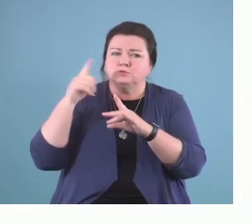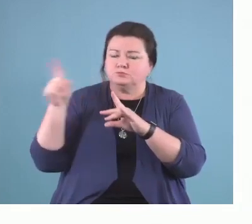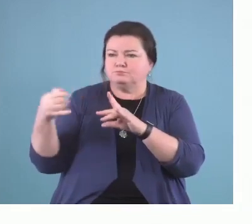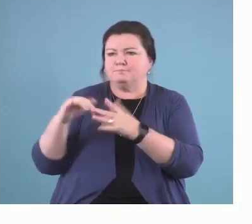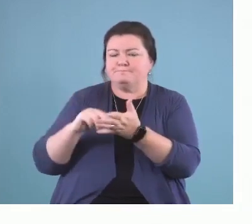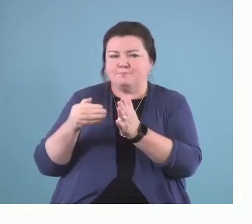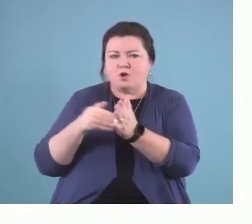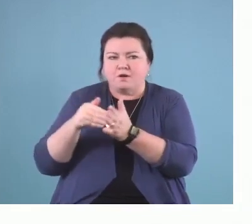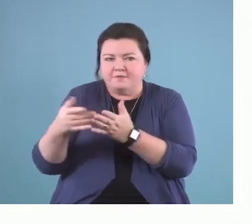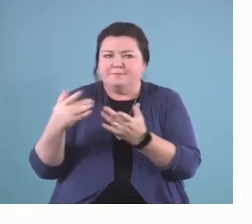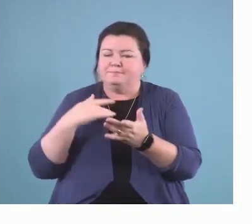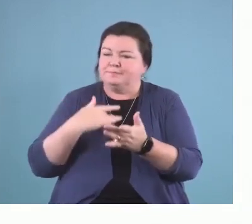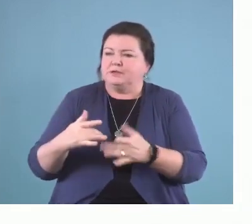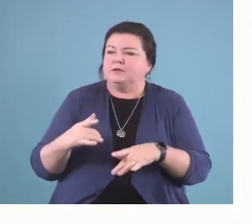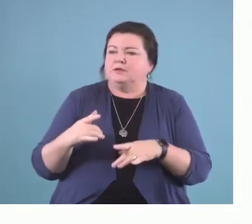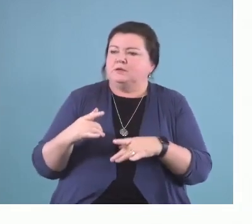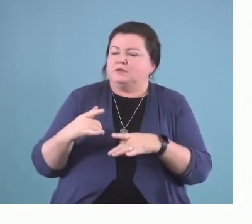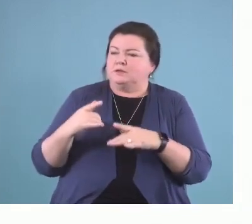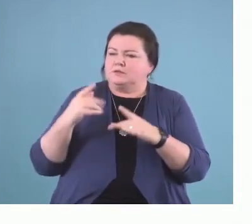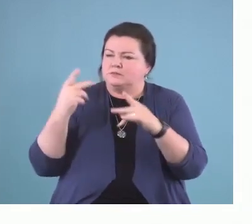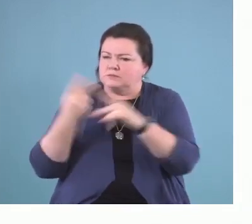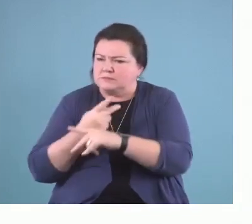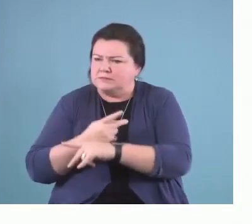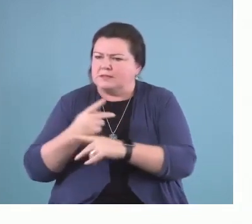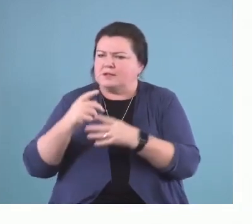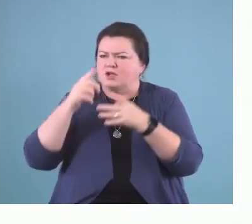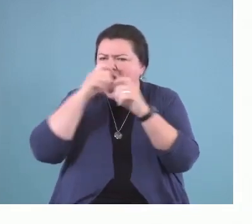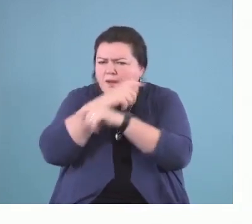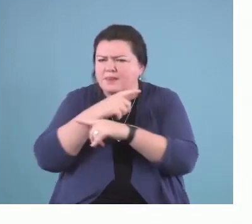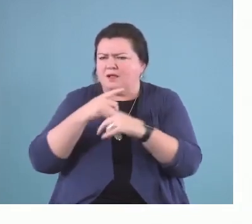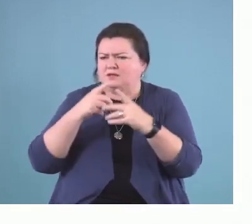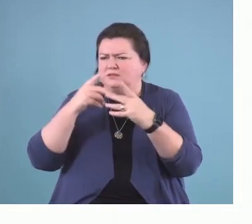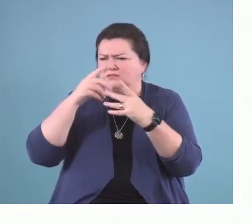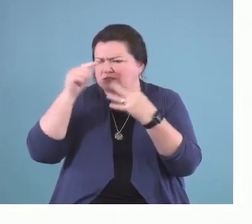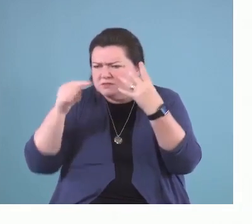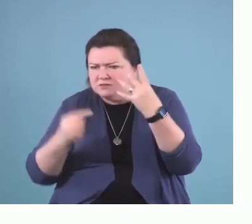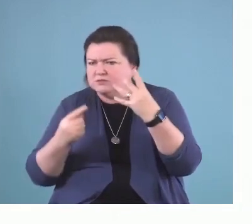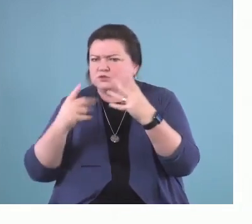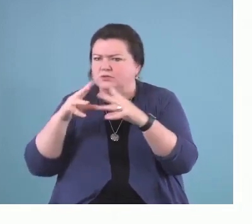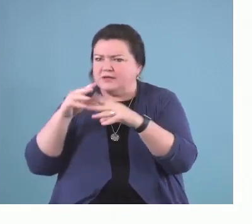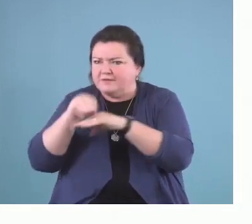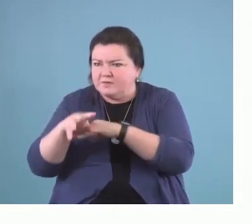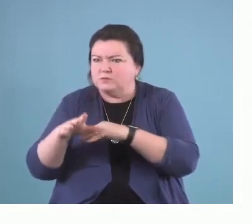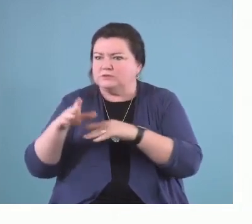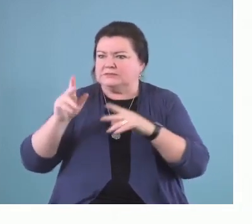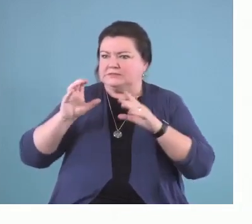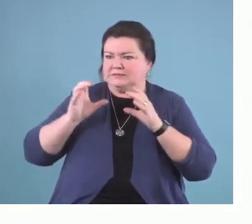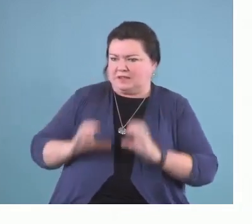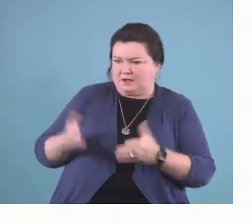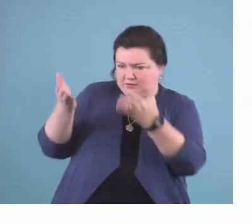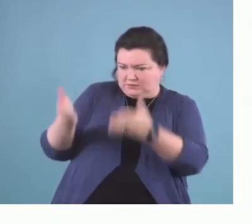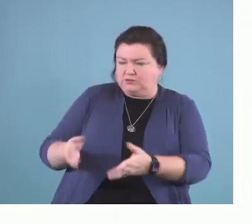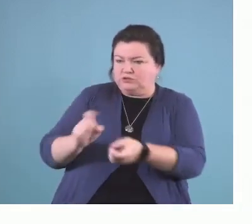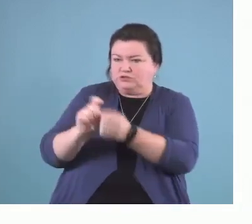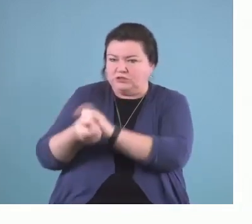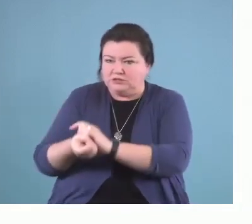complex array of factors and processes that influence client change. But the field still operates predominantly